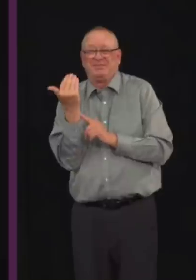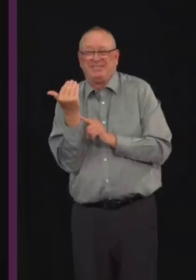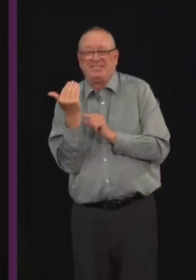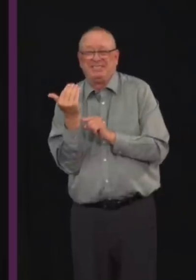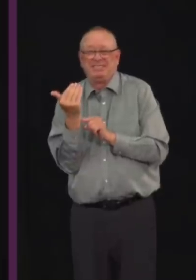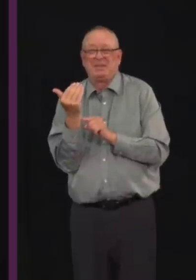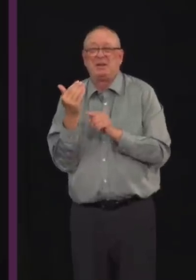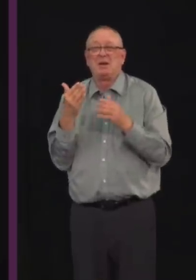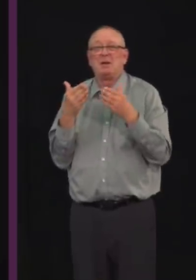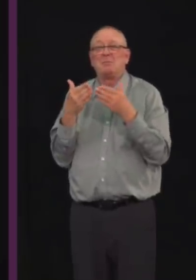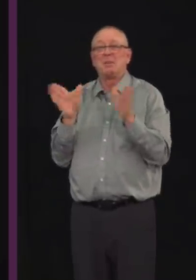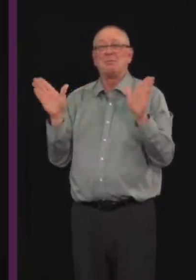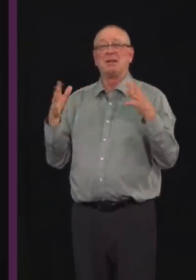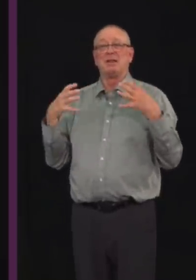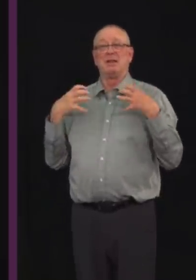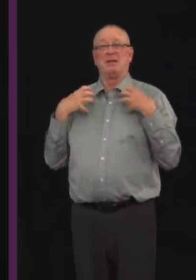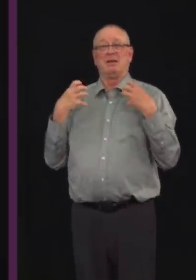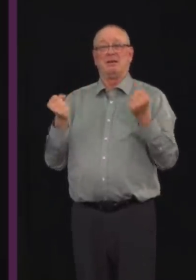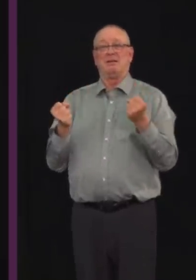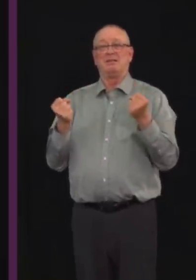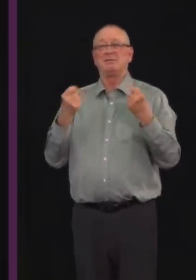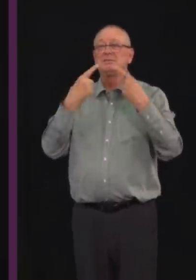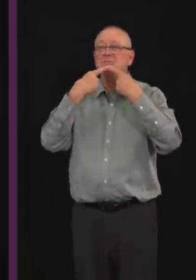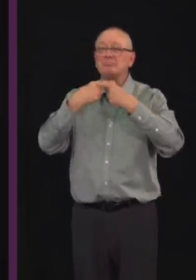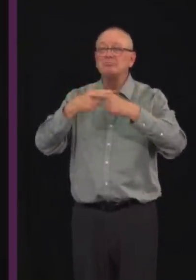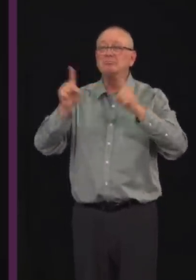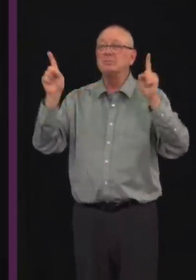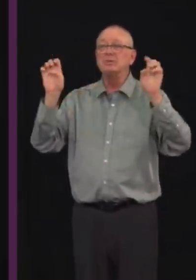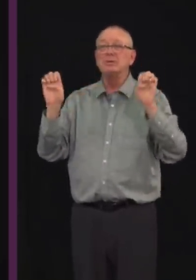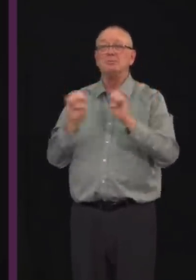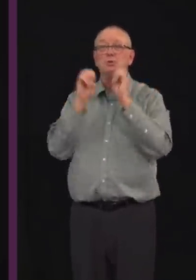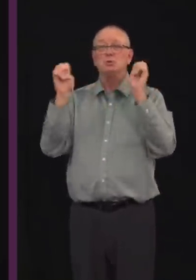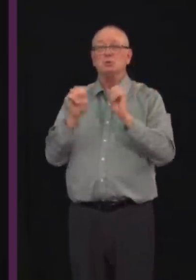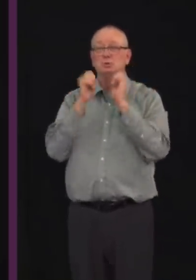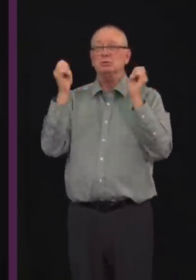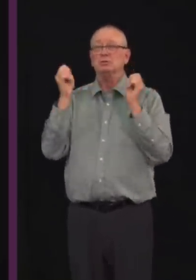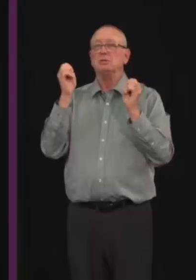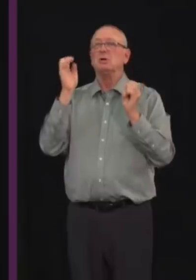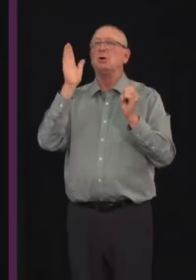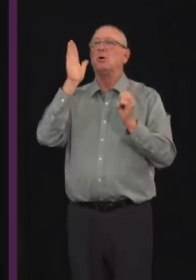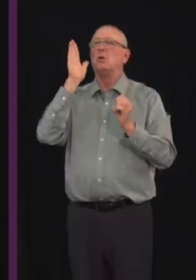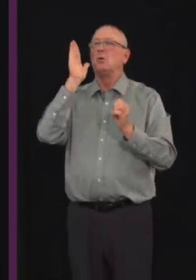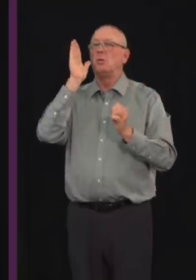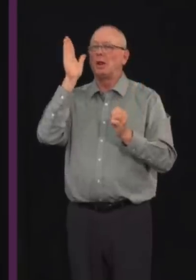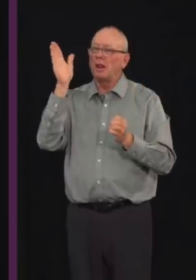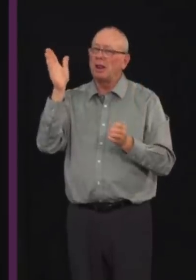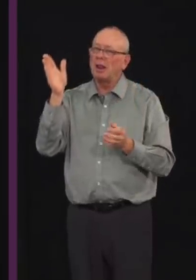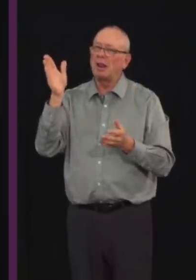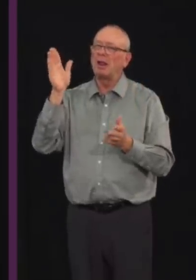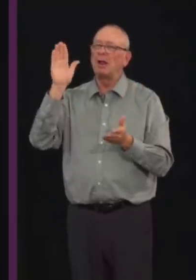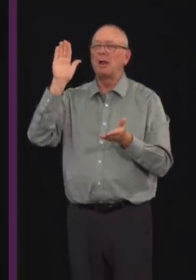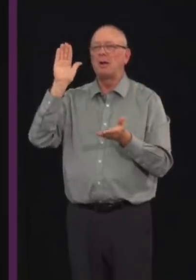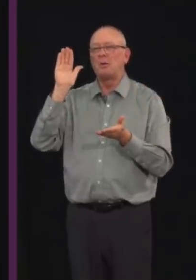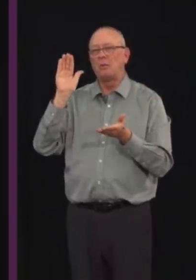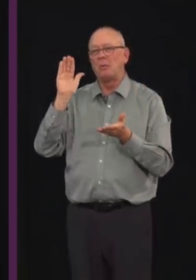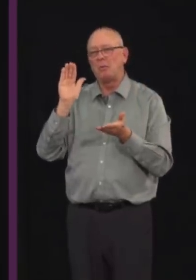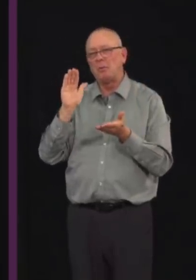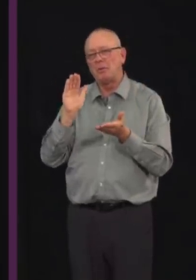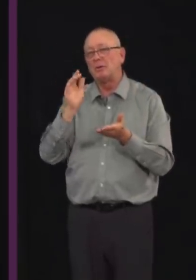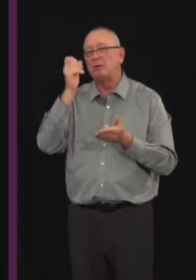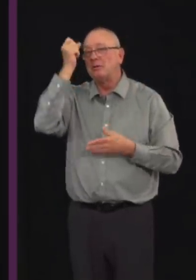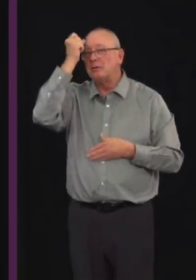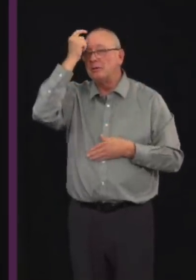public health orders. The chief medical officer of health's orders are not tied to the public health emergency